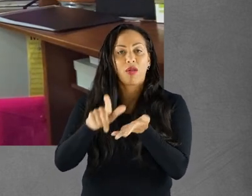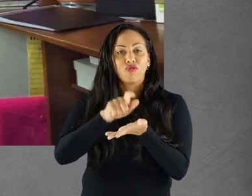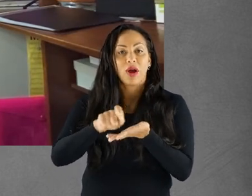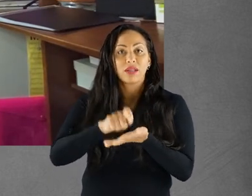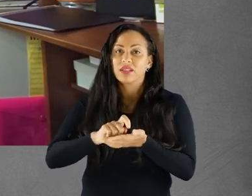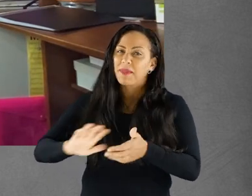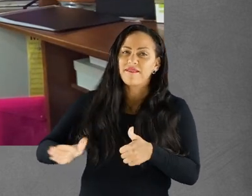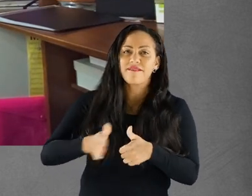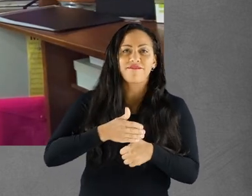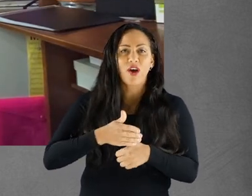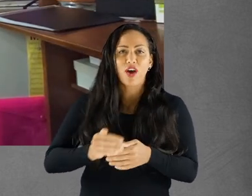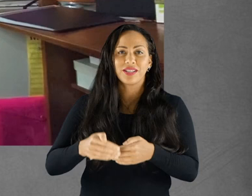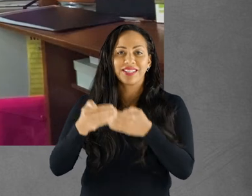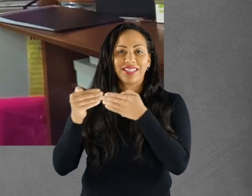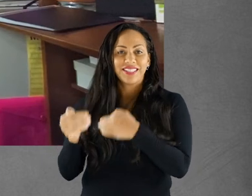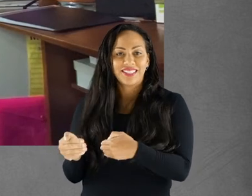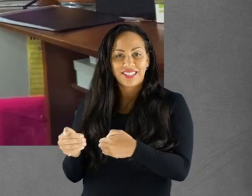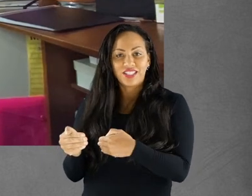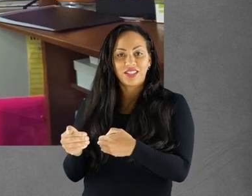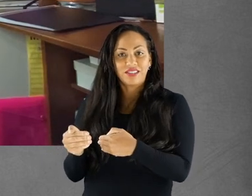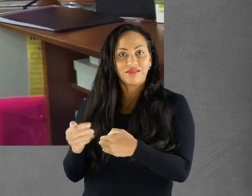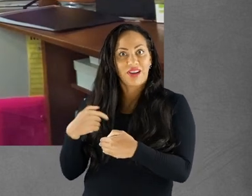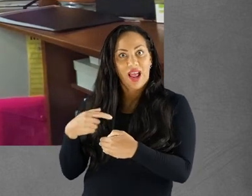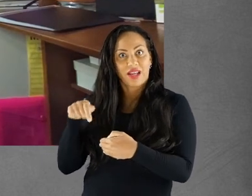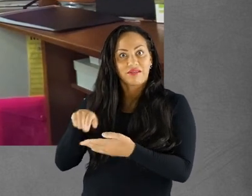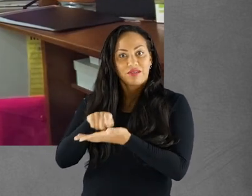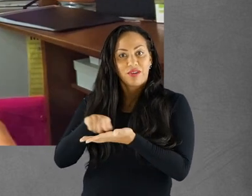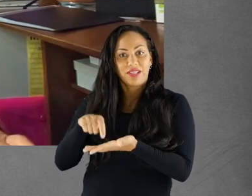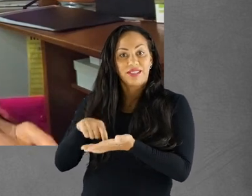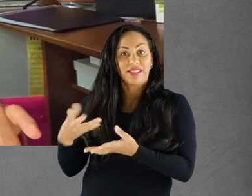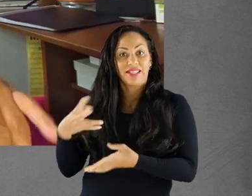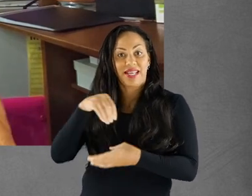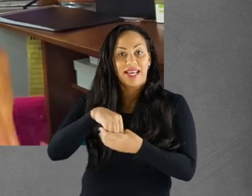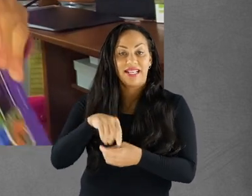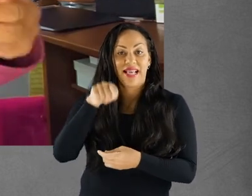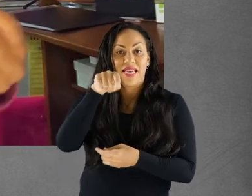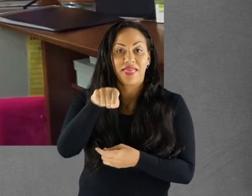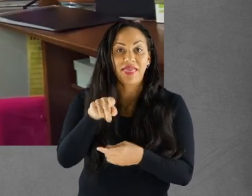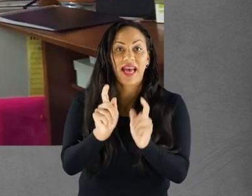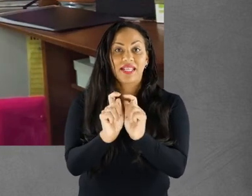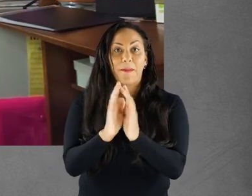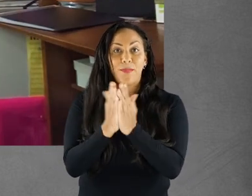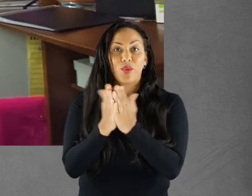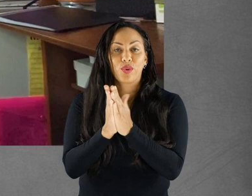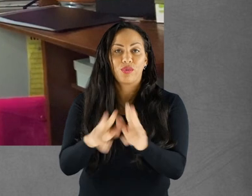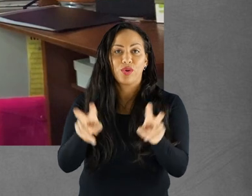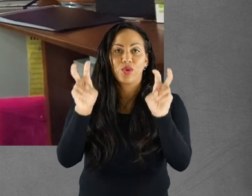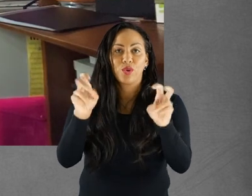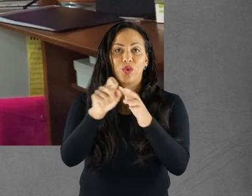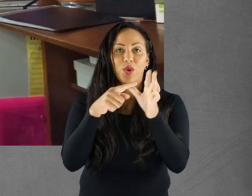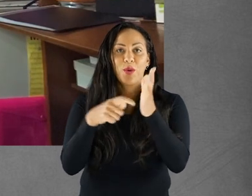Horowitz and I did it in the first session. And it's in my book here,